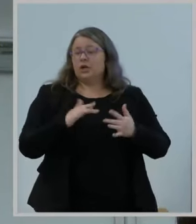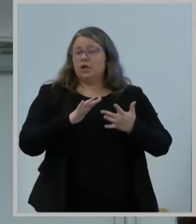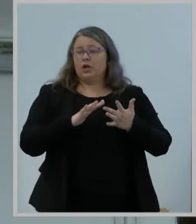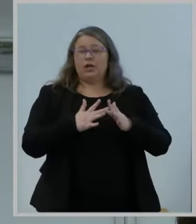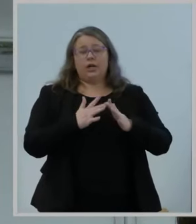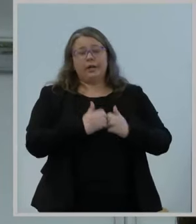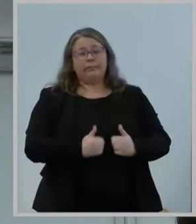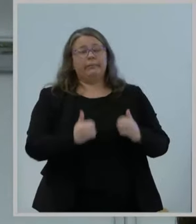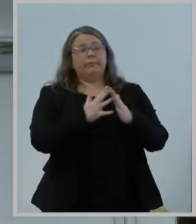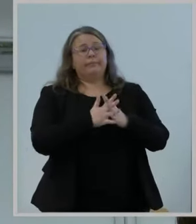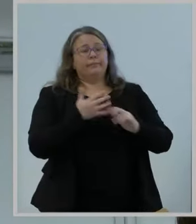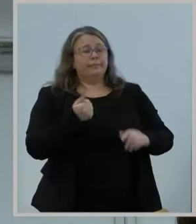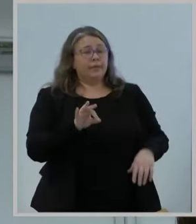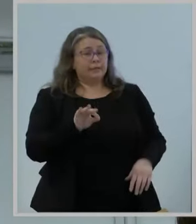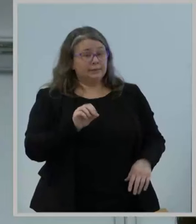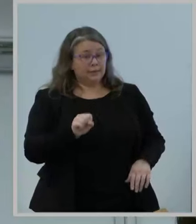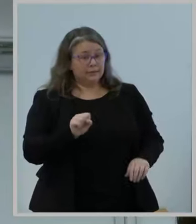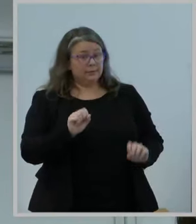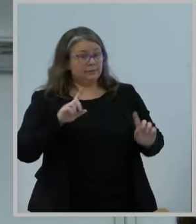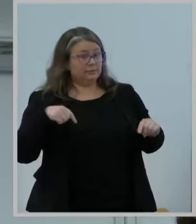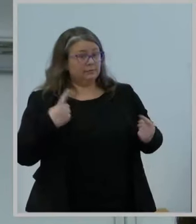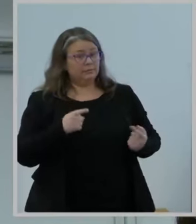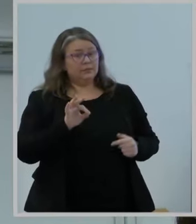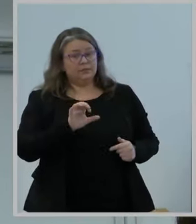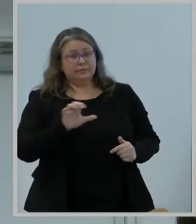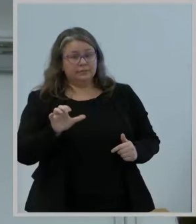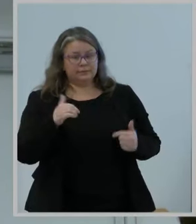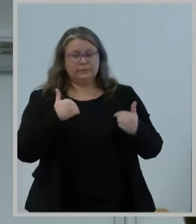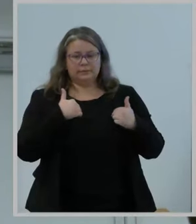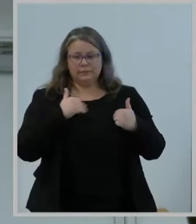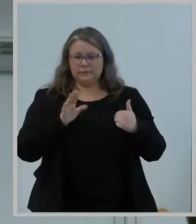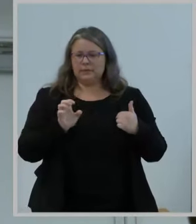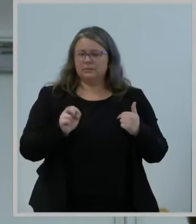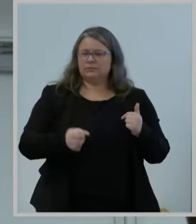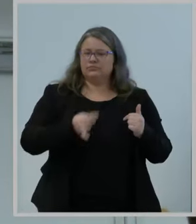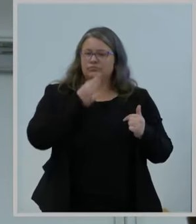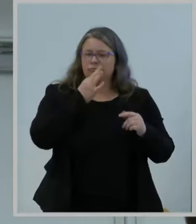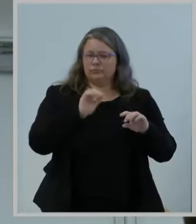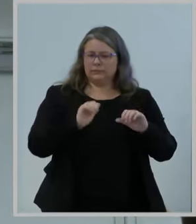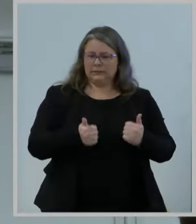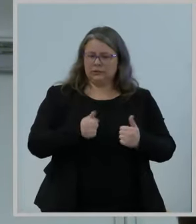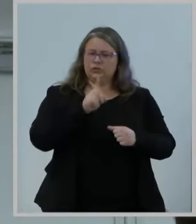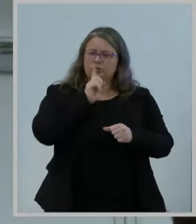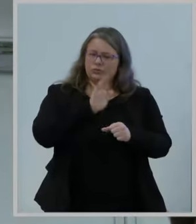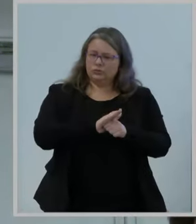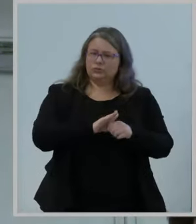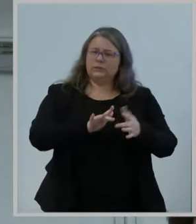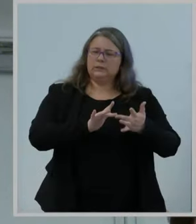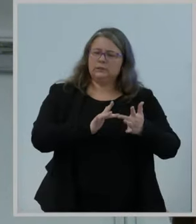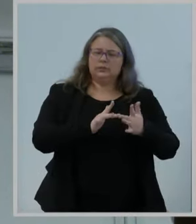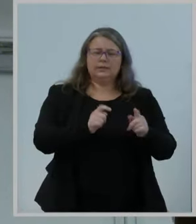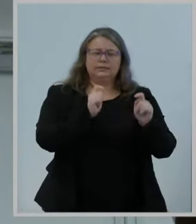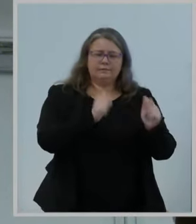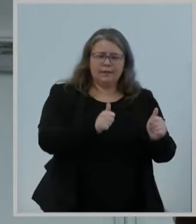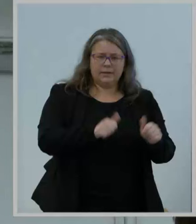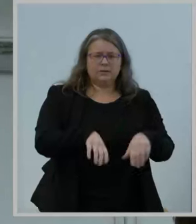the Federal Communications Commission has been the expert agency in ensuring that the Internet is fast, open, and fair.